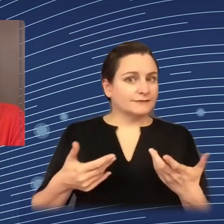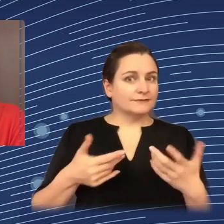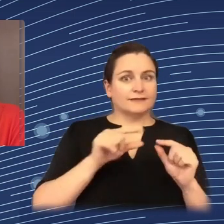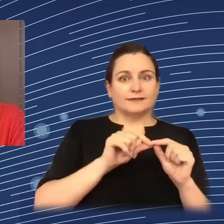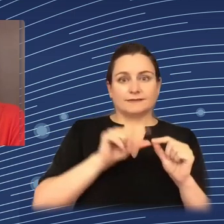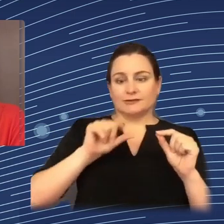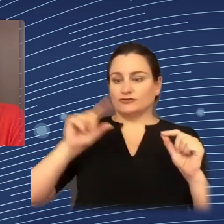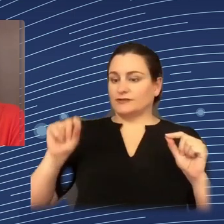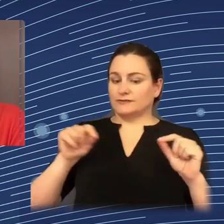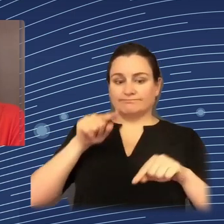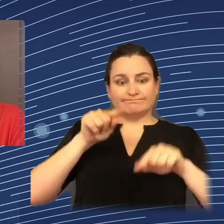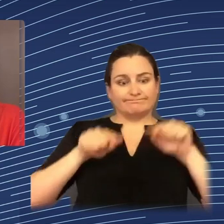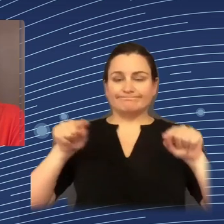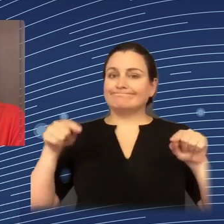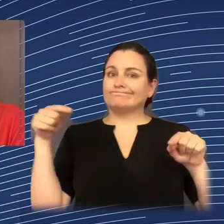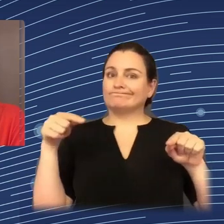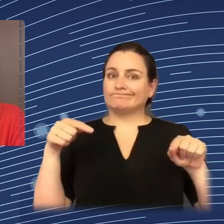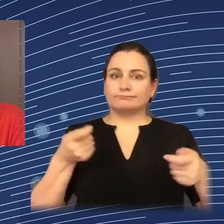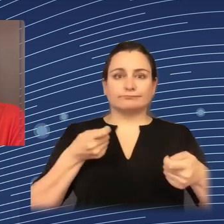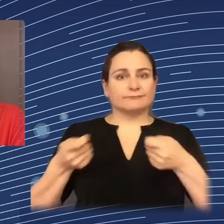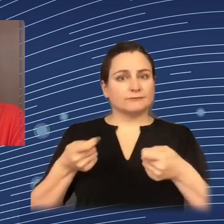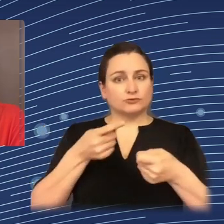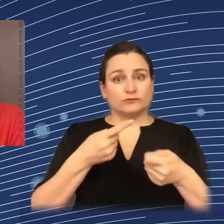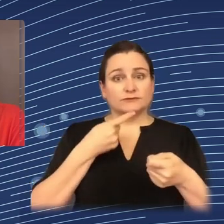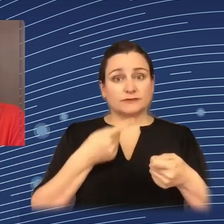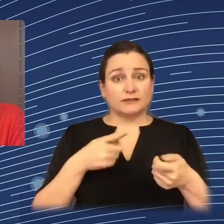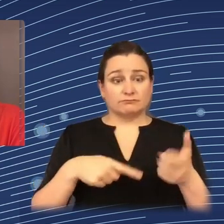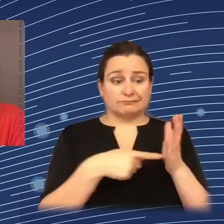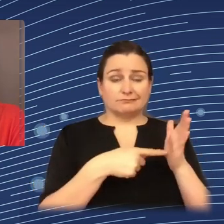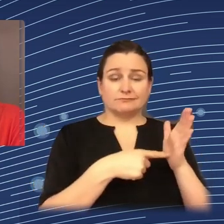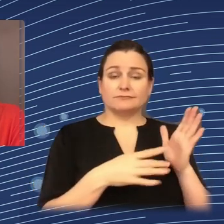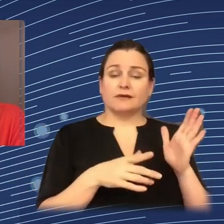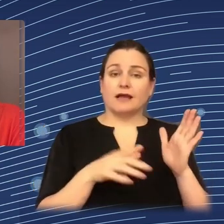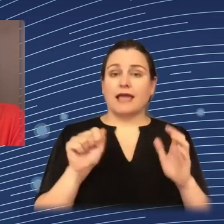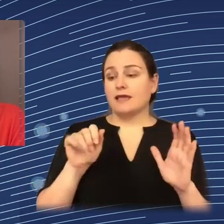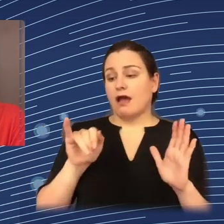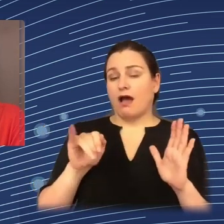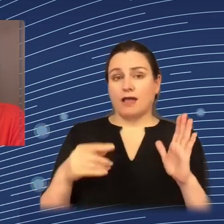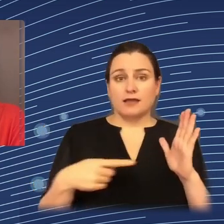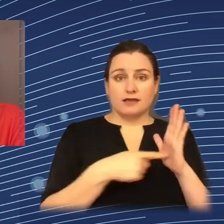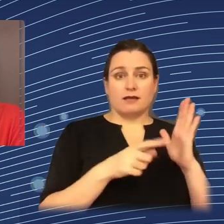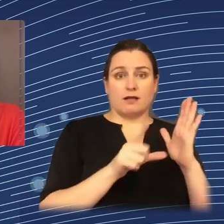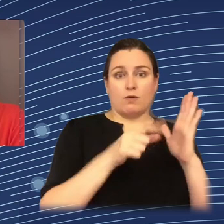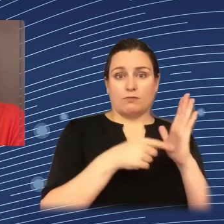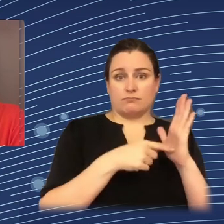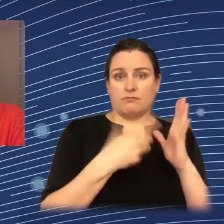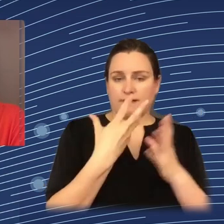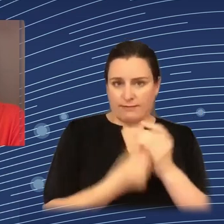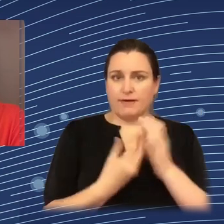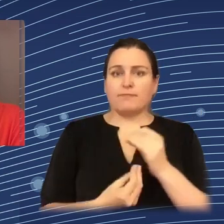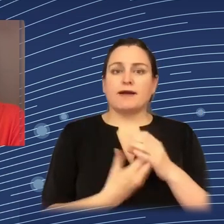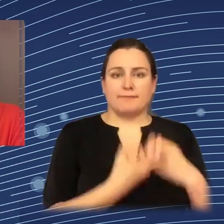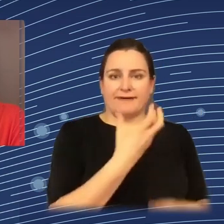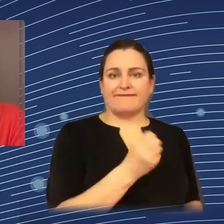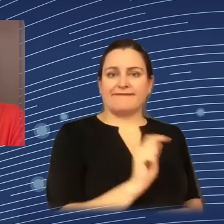legislation. You identified that there are gaps in the AI Act. What's your take? There is going to be a new commission soon. What